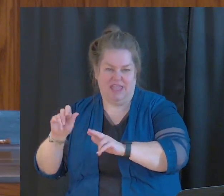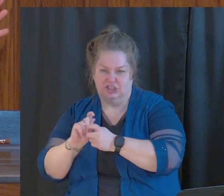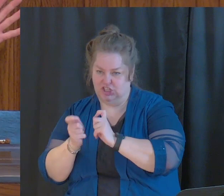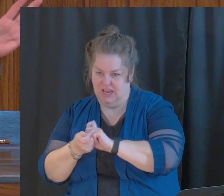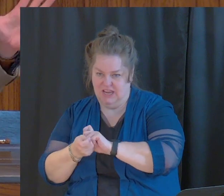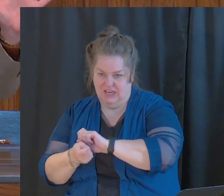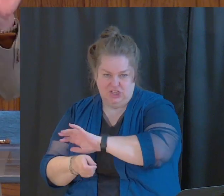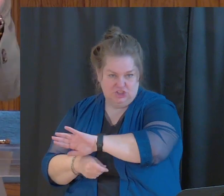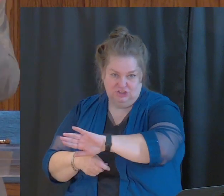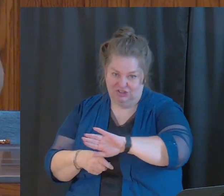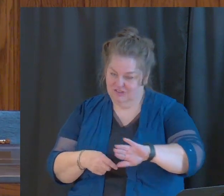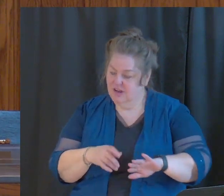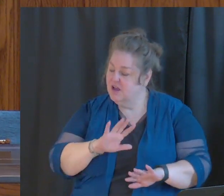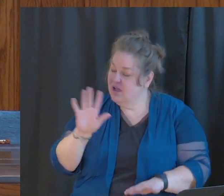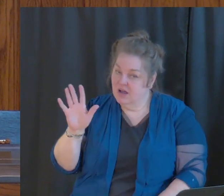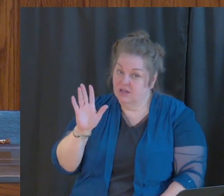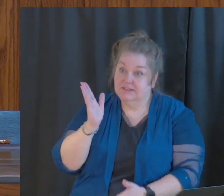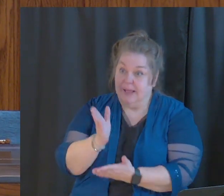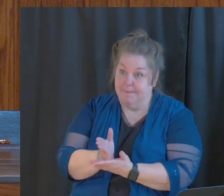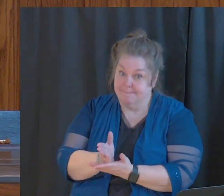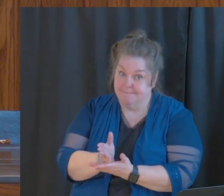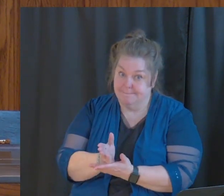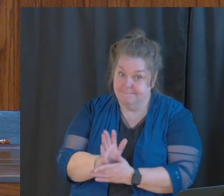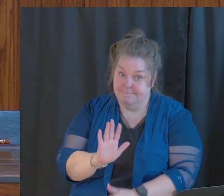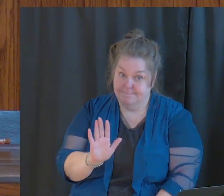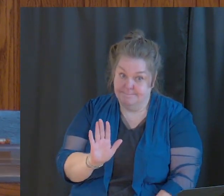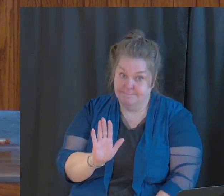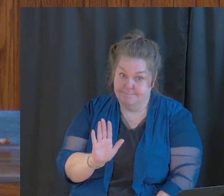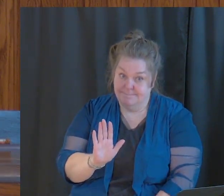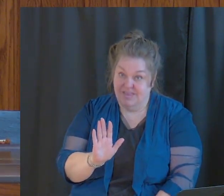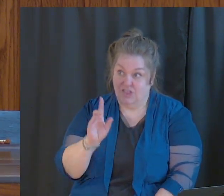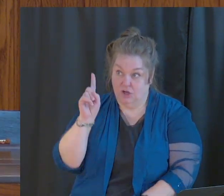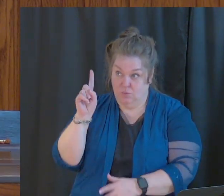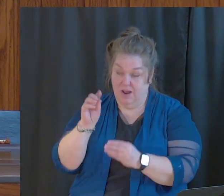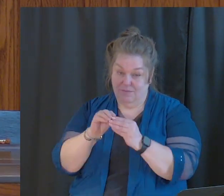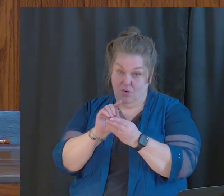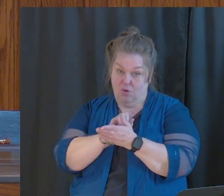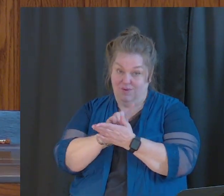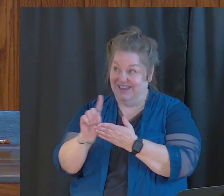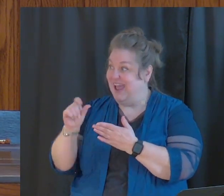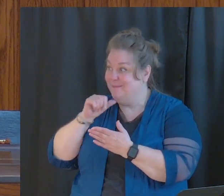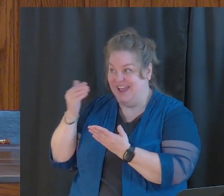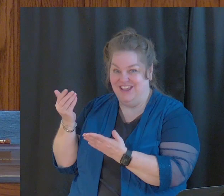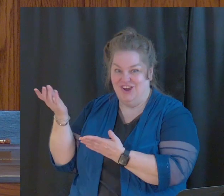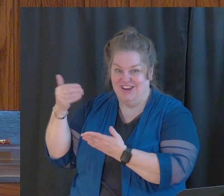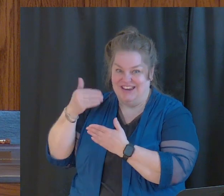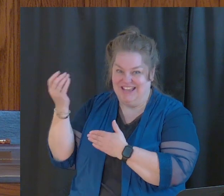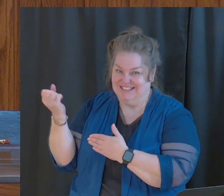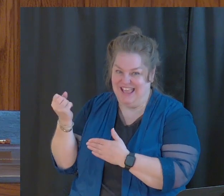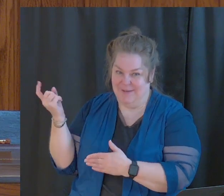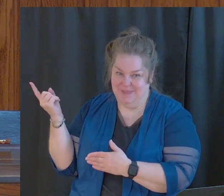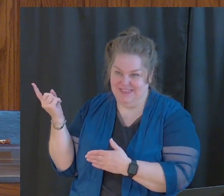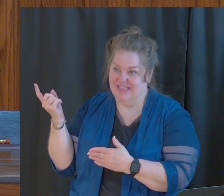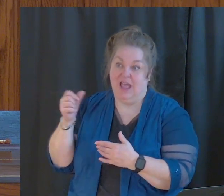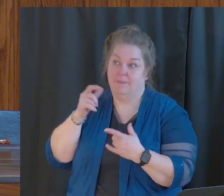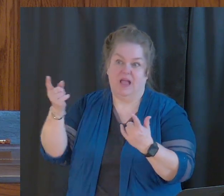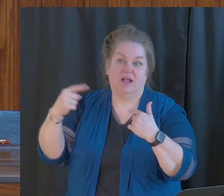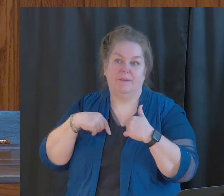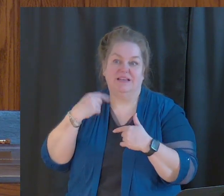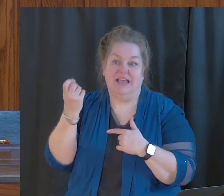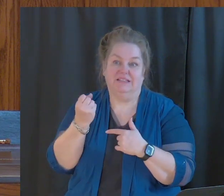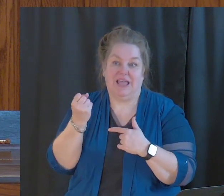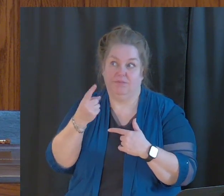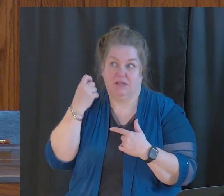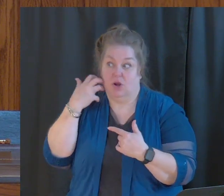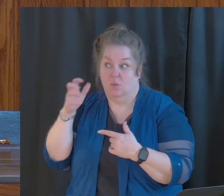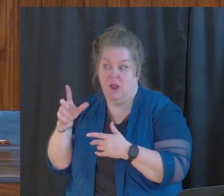Dale, stop. You said you got one more week on this. I'm not going to be here next Sabbath because it's not convenient for me to hear